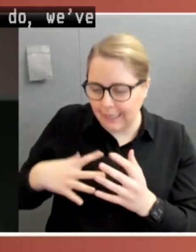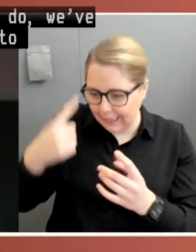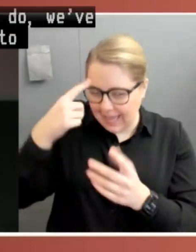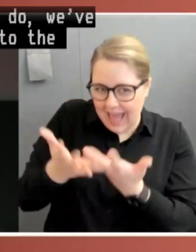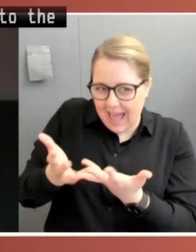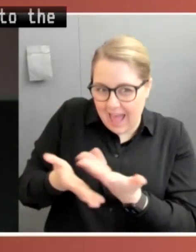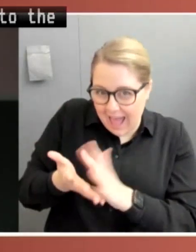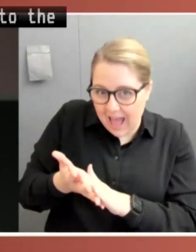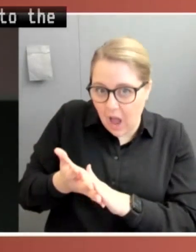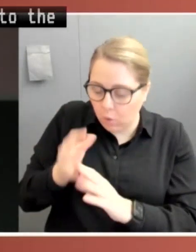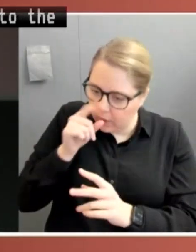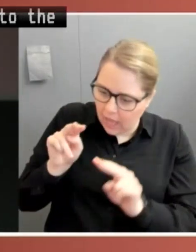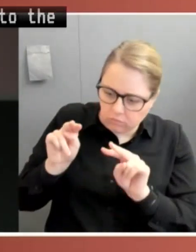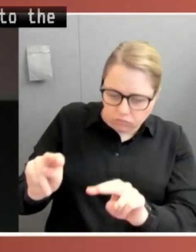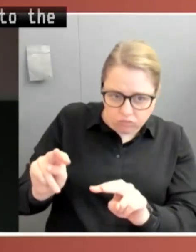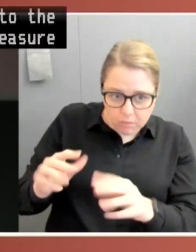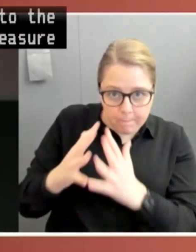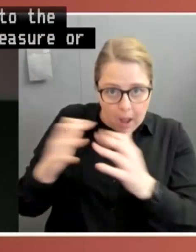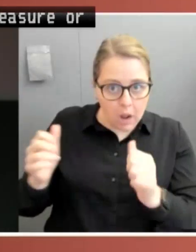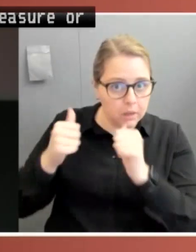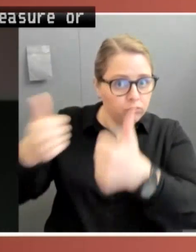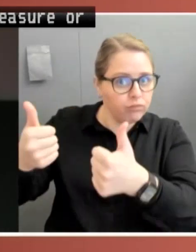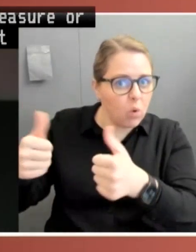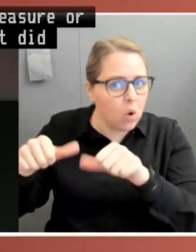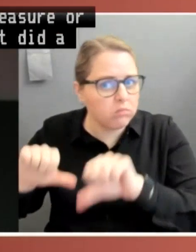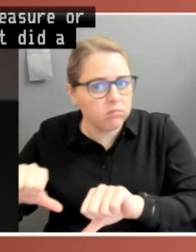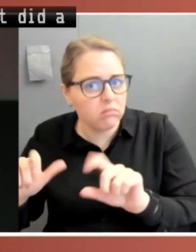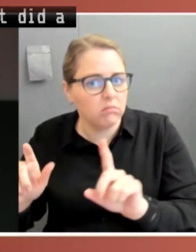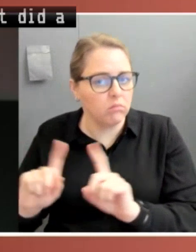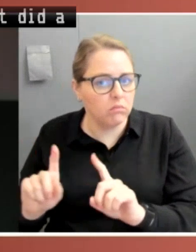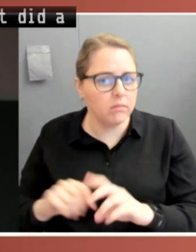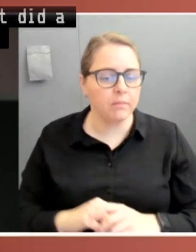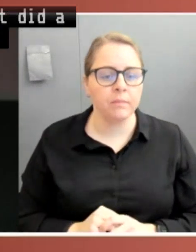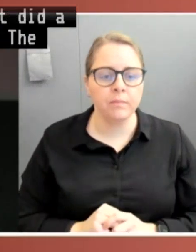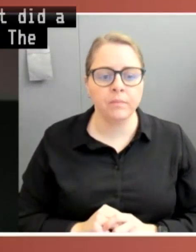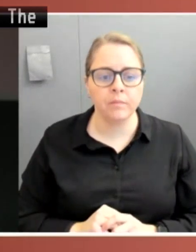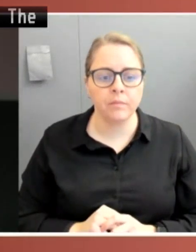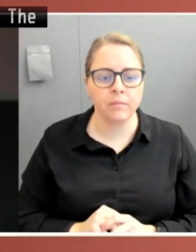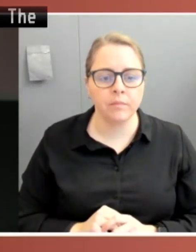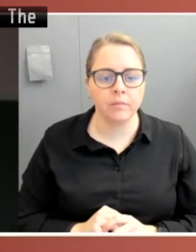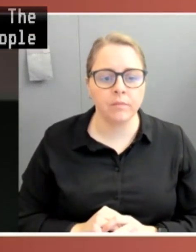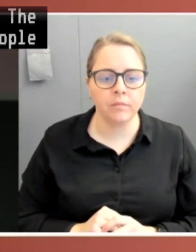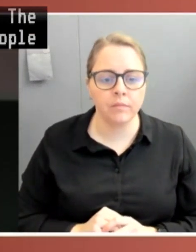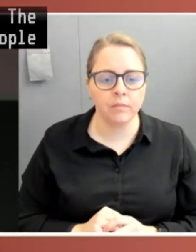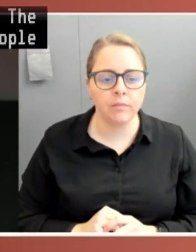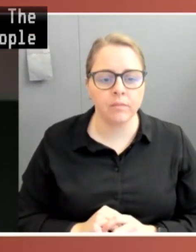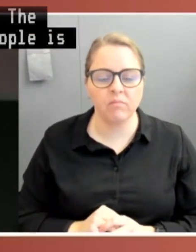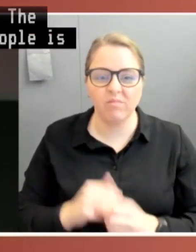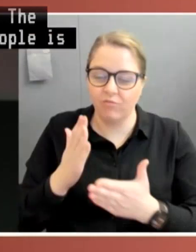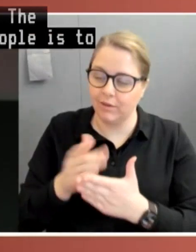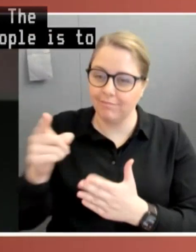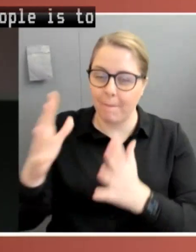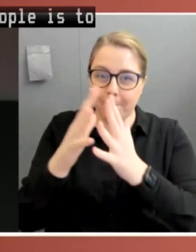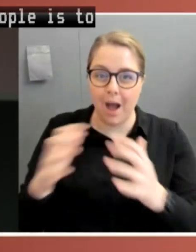did a good job during this time? And the starting point for many people is to say, well, surely the role of parliament is to make law. And in fact,